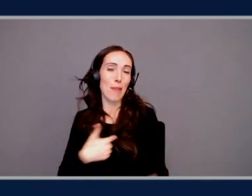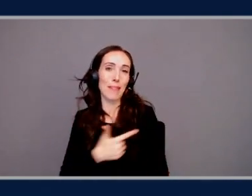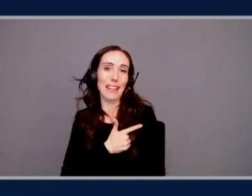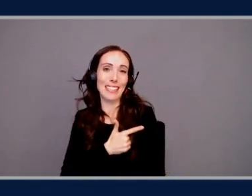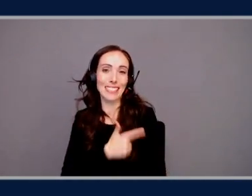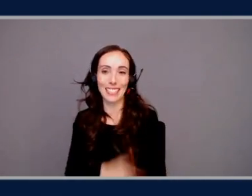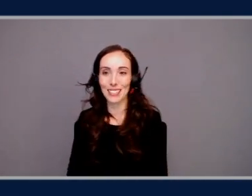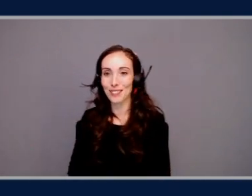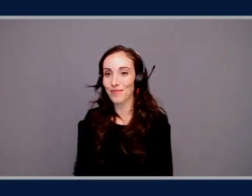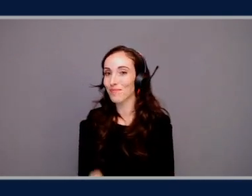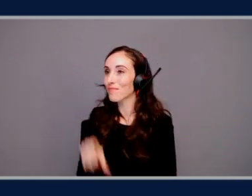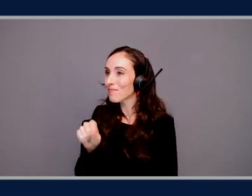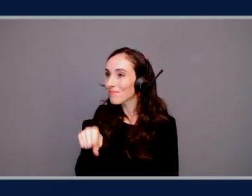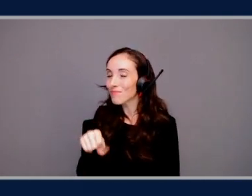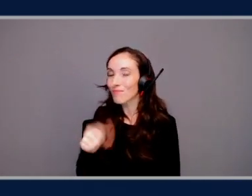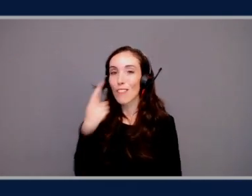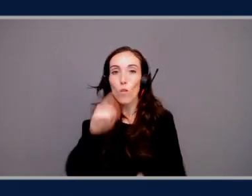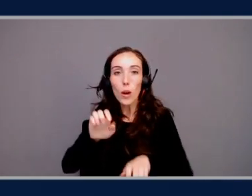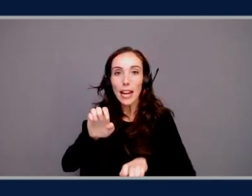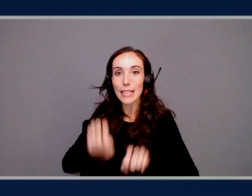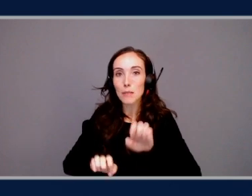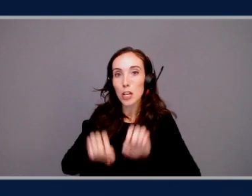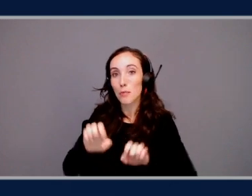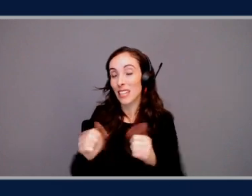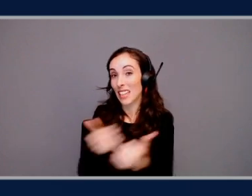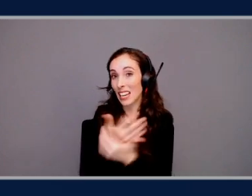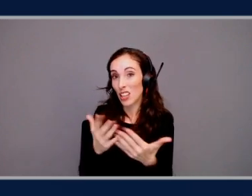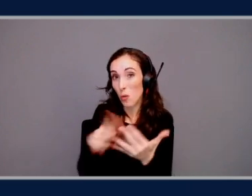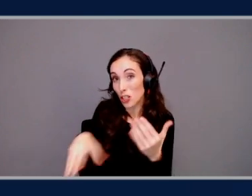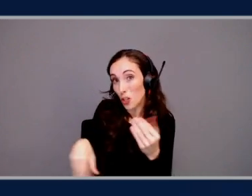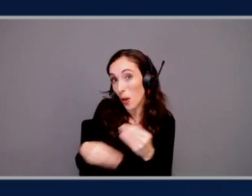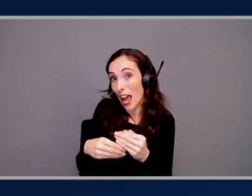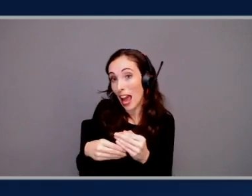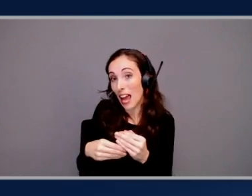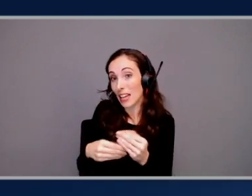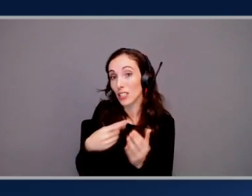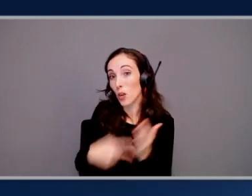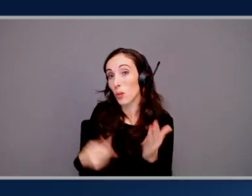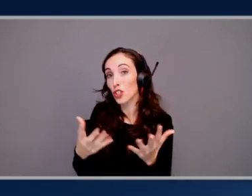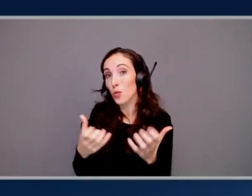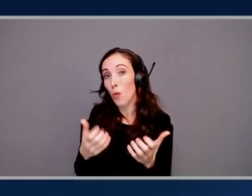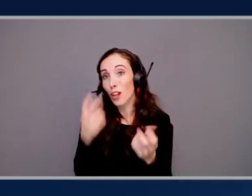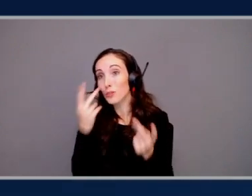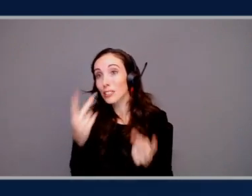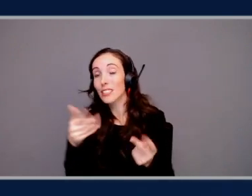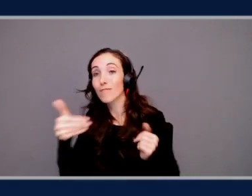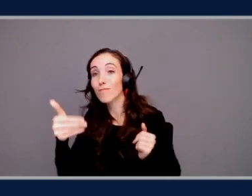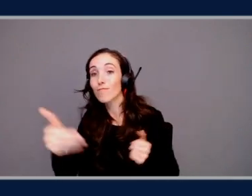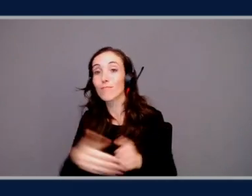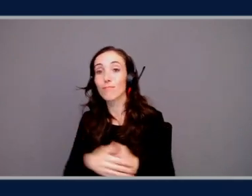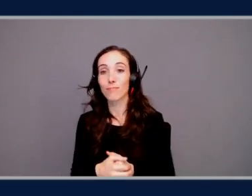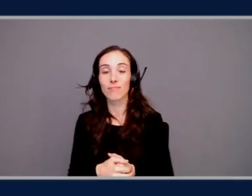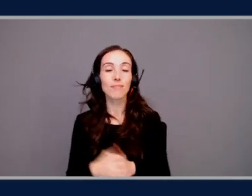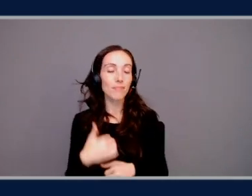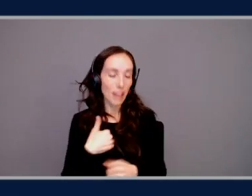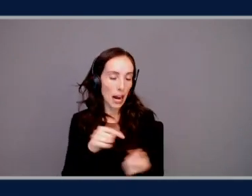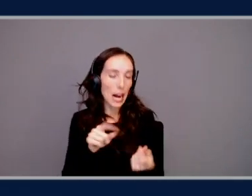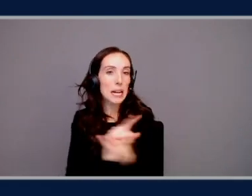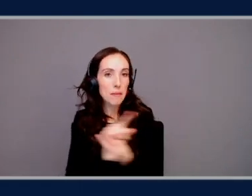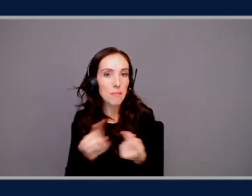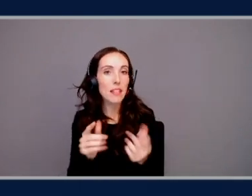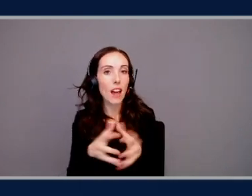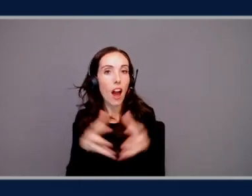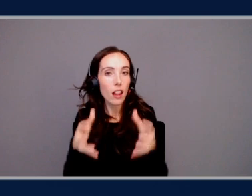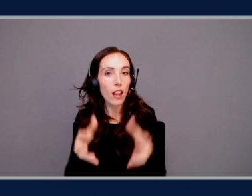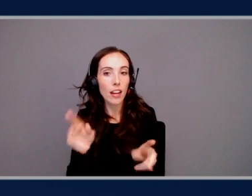spirit of experimentation, any parting words to the audience here? What do you want to go check out? Yeah, I think I meet a lot of people who are paralyzed